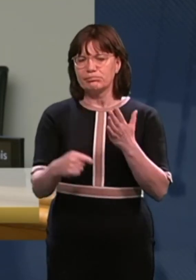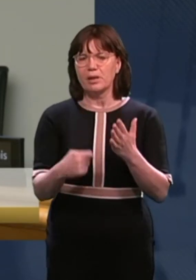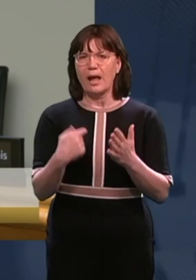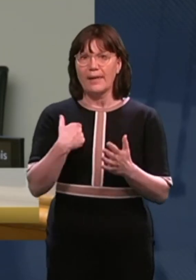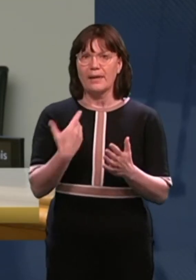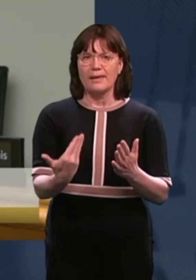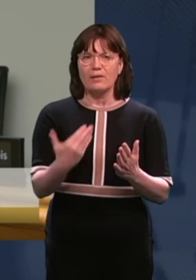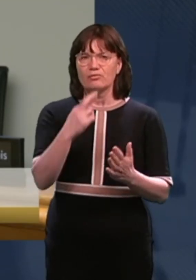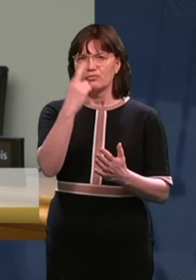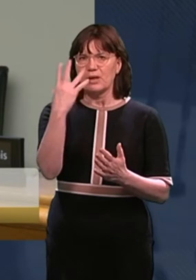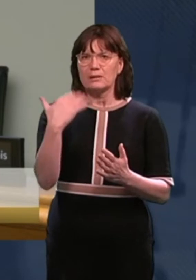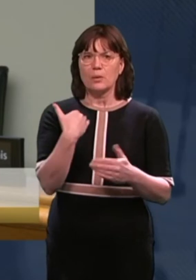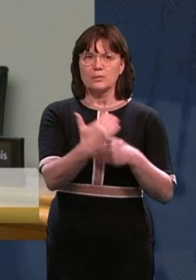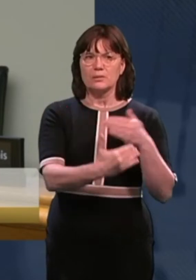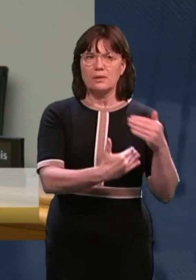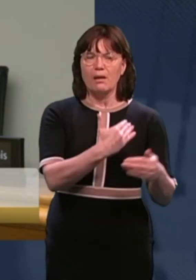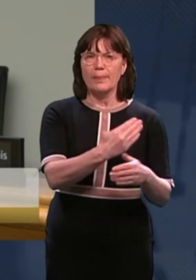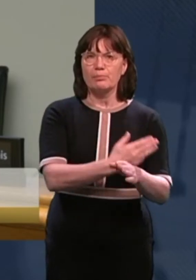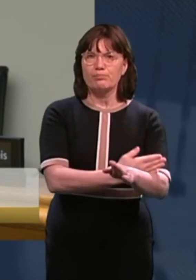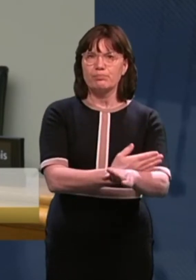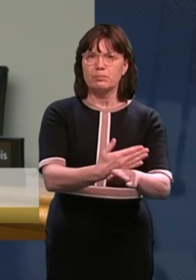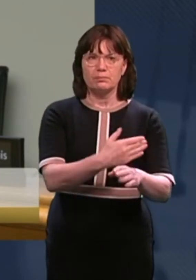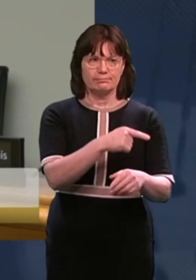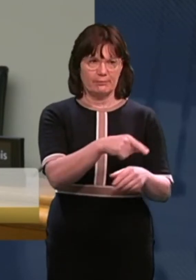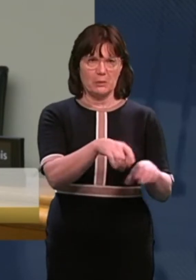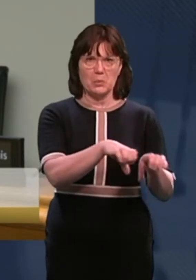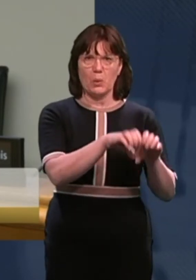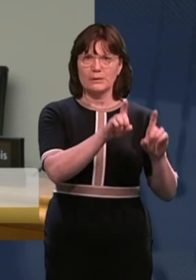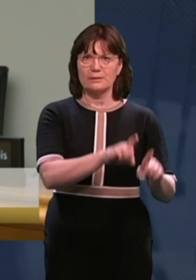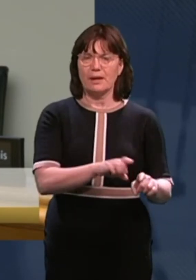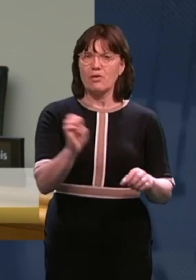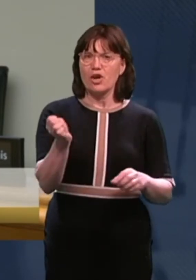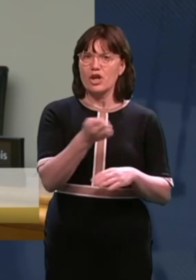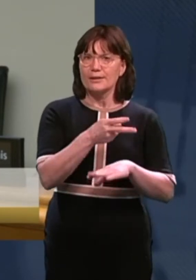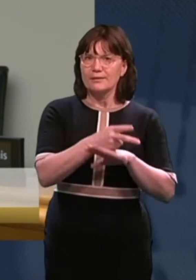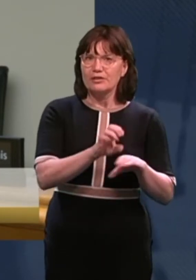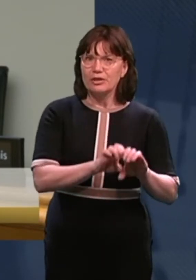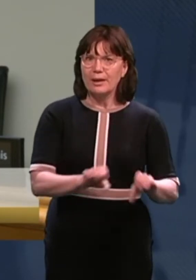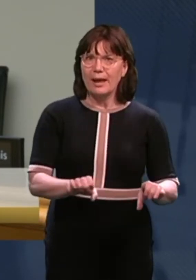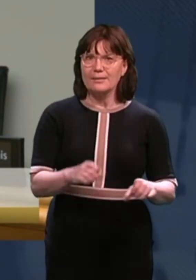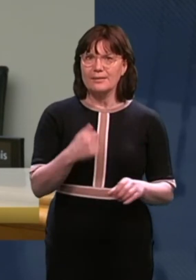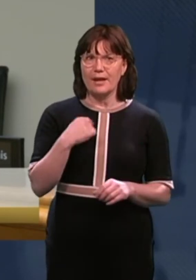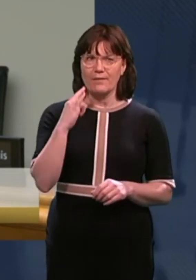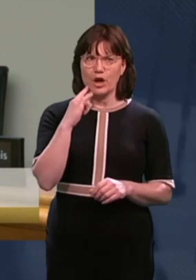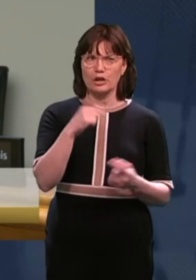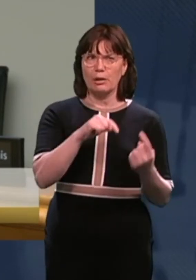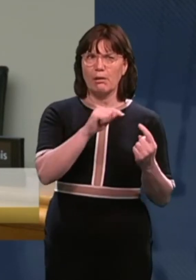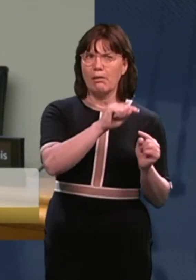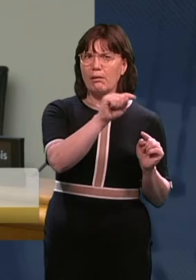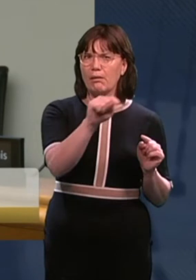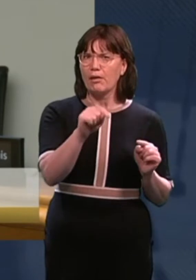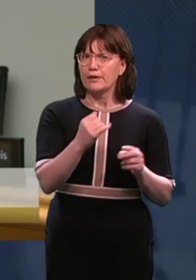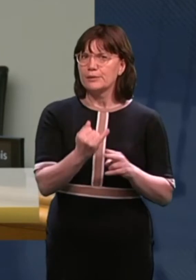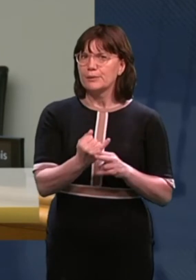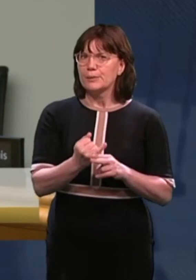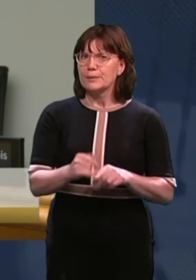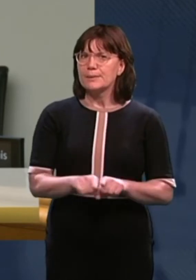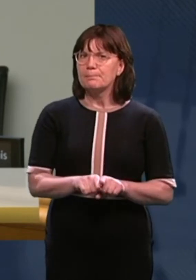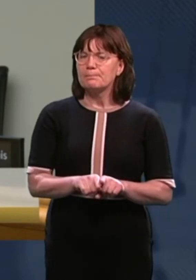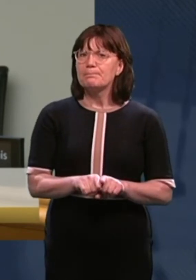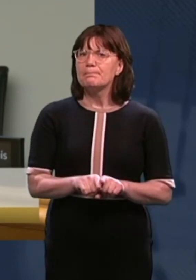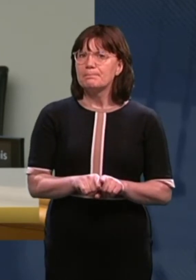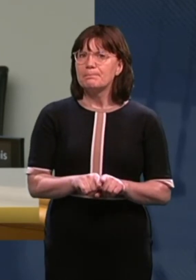process of potentially closing down early intervention classes. Because since raising the issue a lot around Kilbrittain, I've heard from other schools where they've been in a situation where